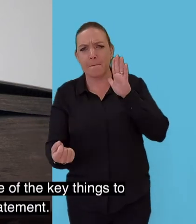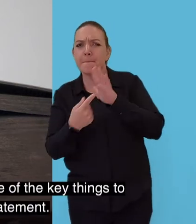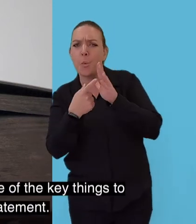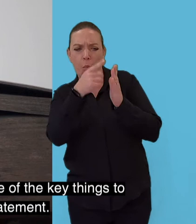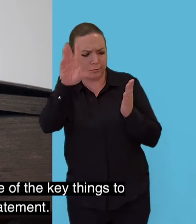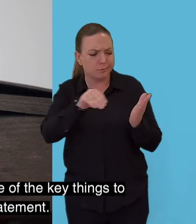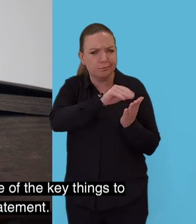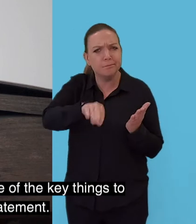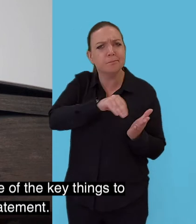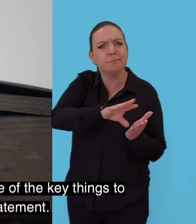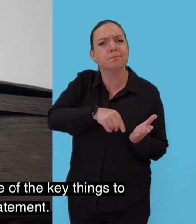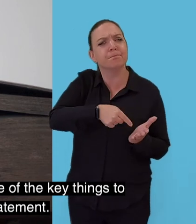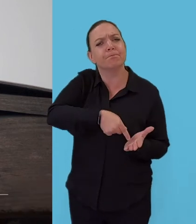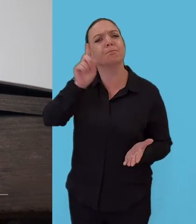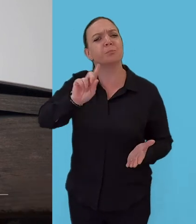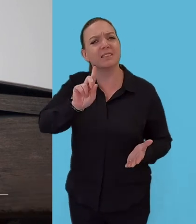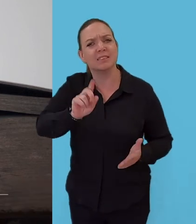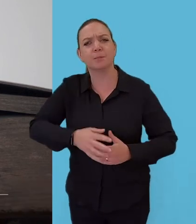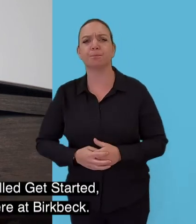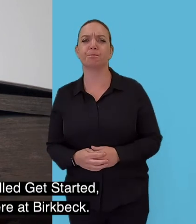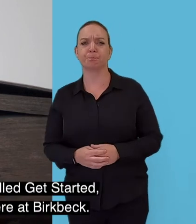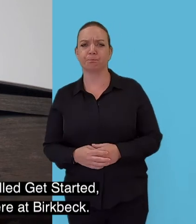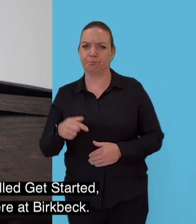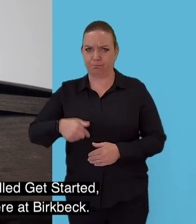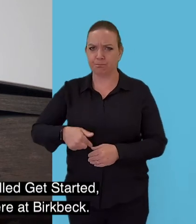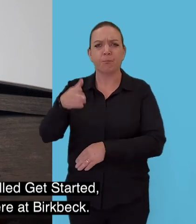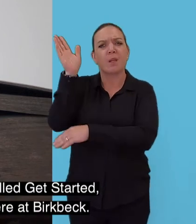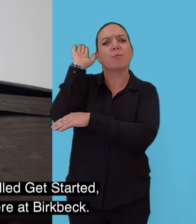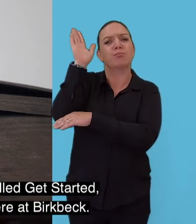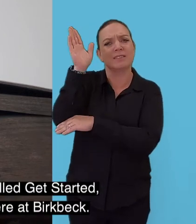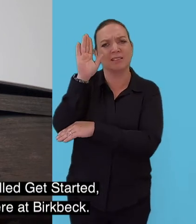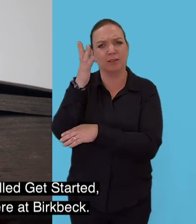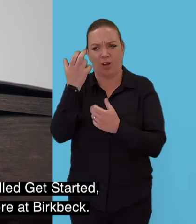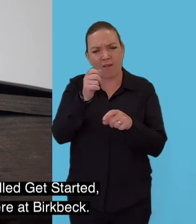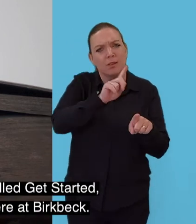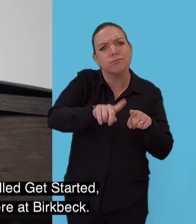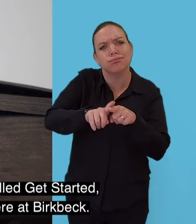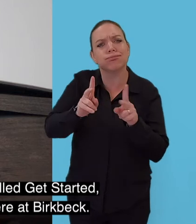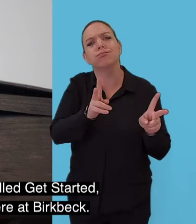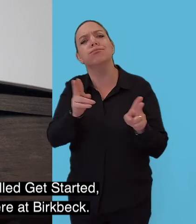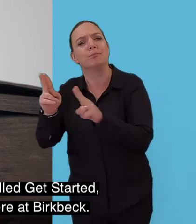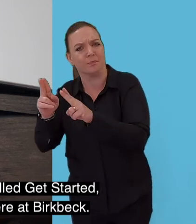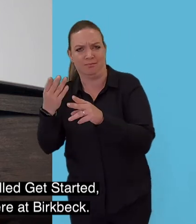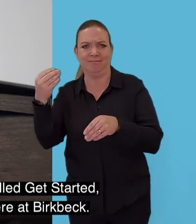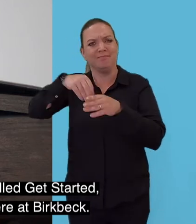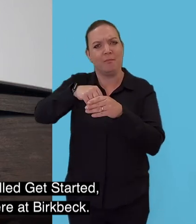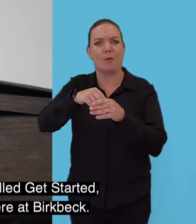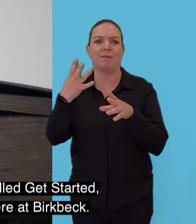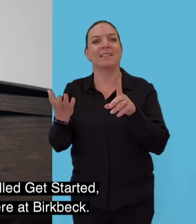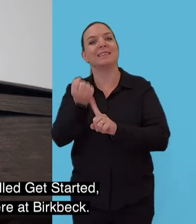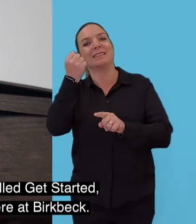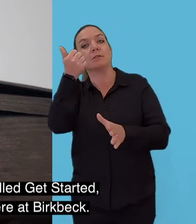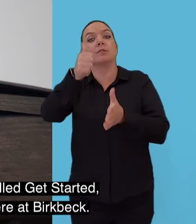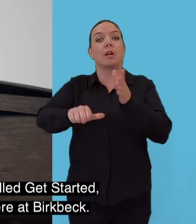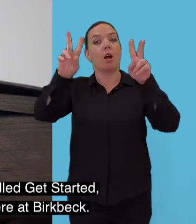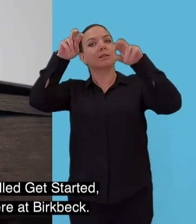key things to remember when writing a personal statement. This presentation will be part of a wider series called Get Started run by the